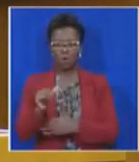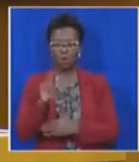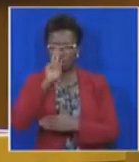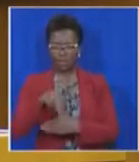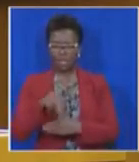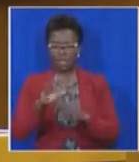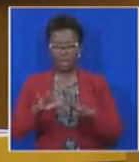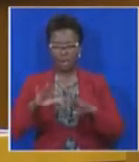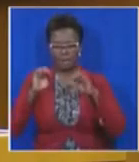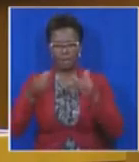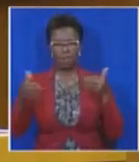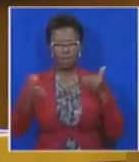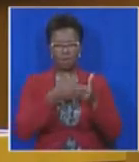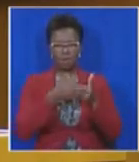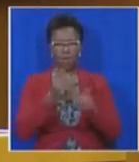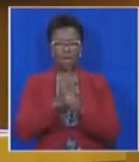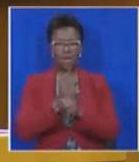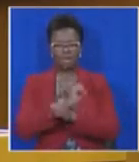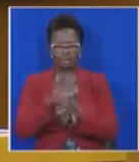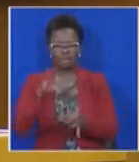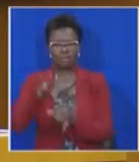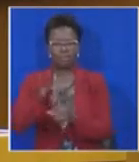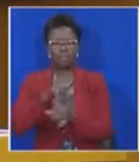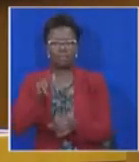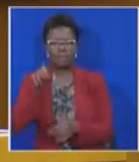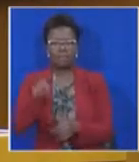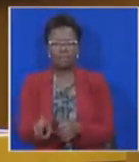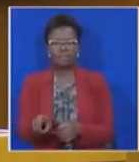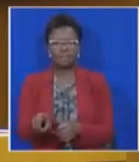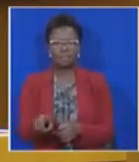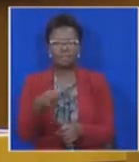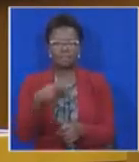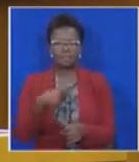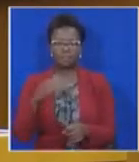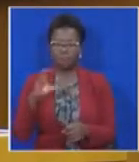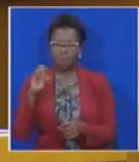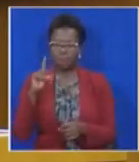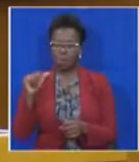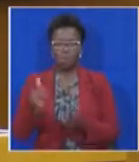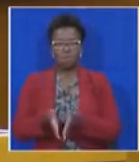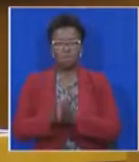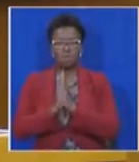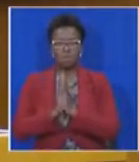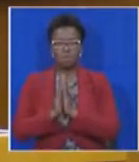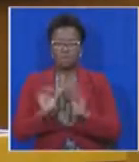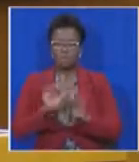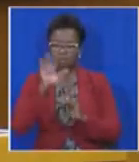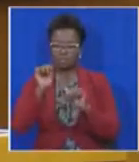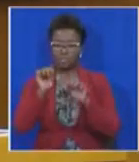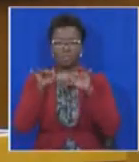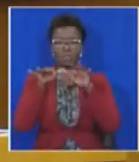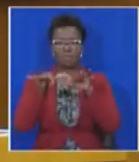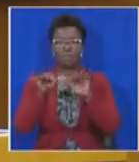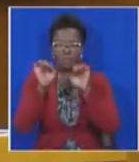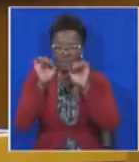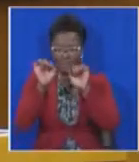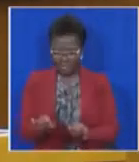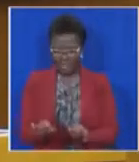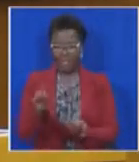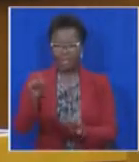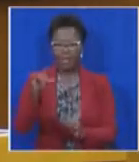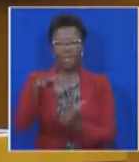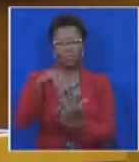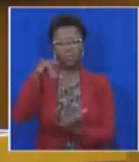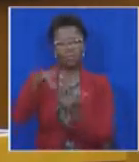of parliament and for fresh elections. The Congress of the people makes this call to enable South Africans to elect reliable,